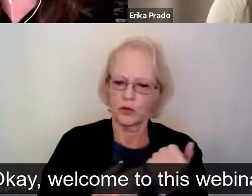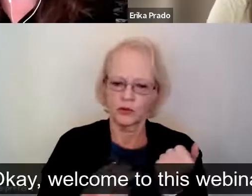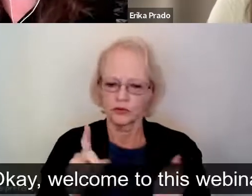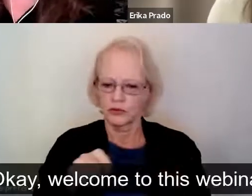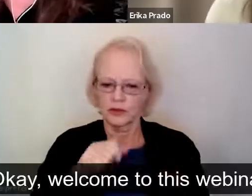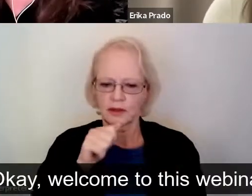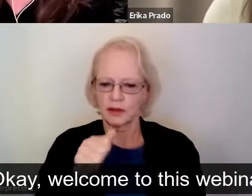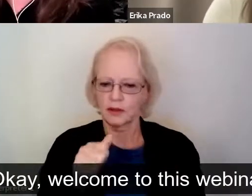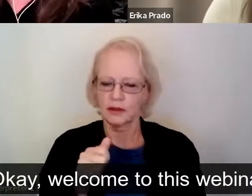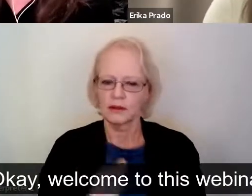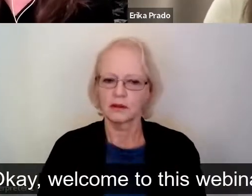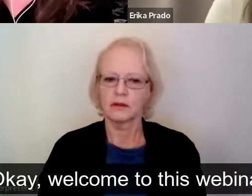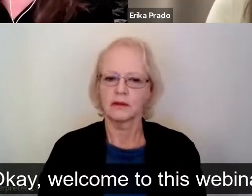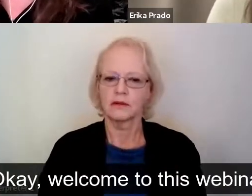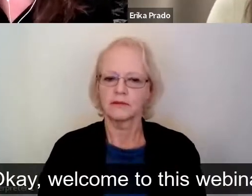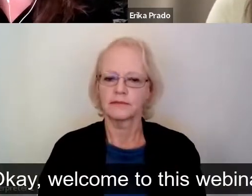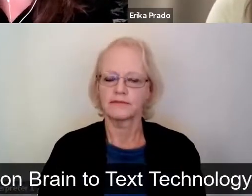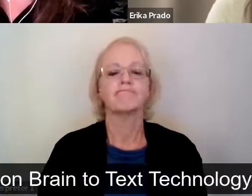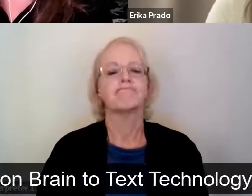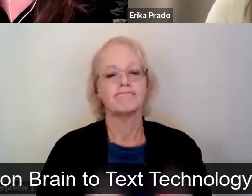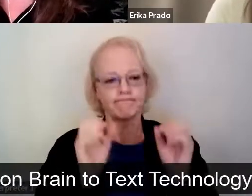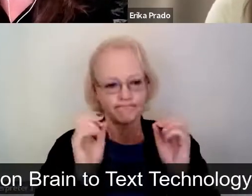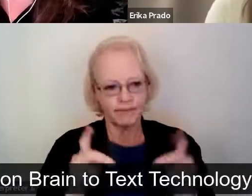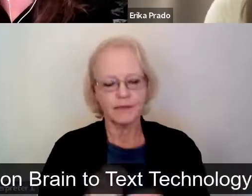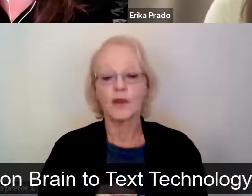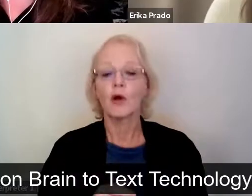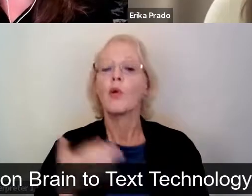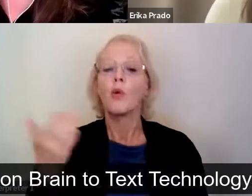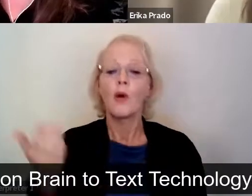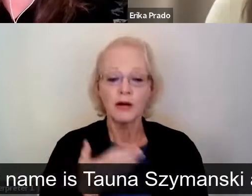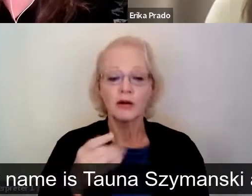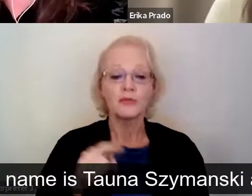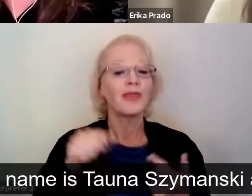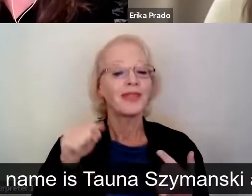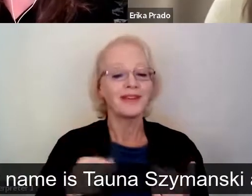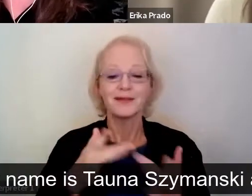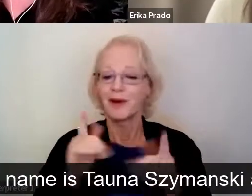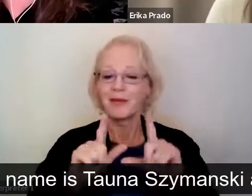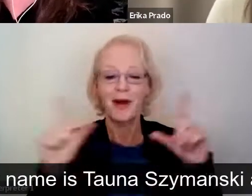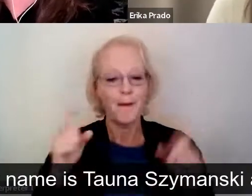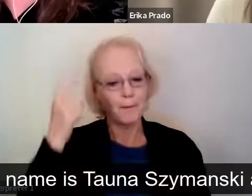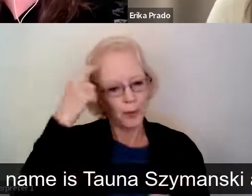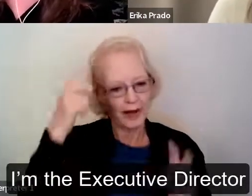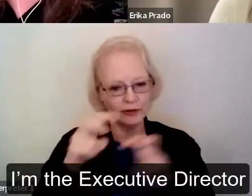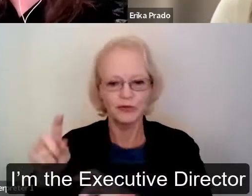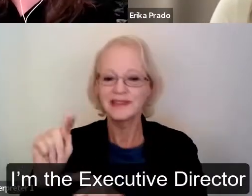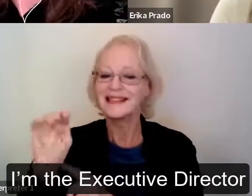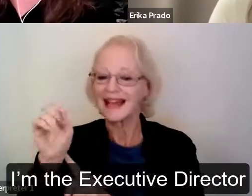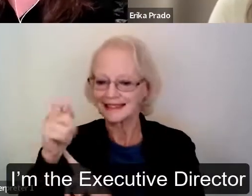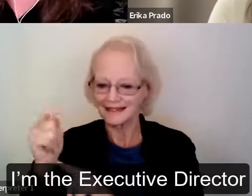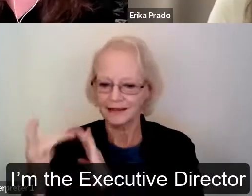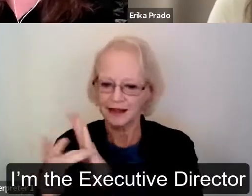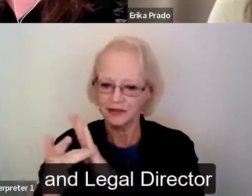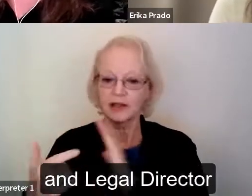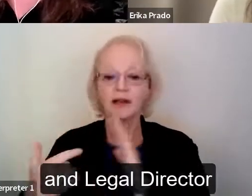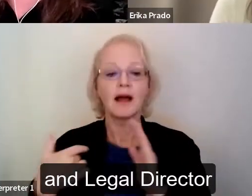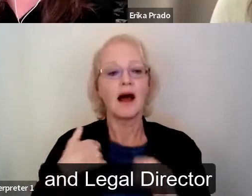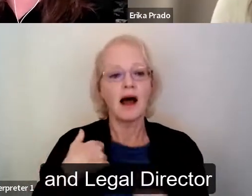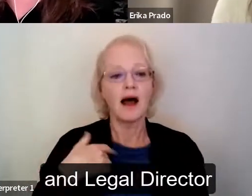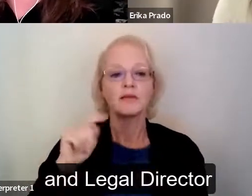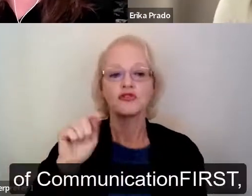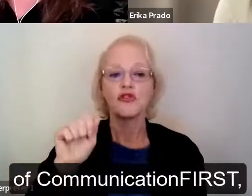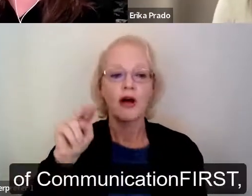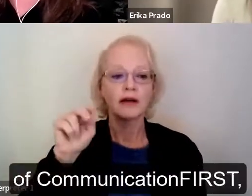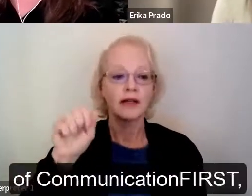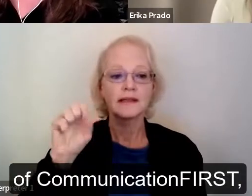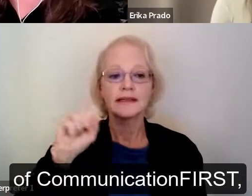Okay. Welcome to this webinar on brain-to-text technology. My name is Tana Szymanski, and I'm the executive director and legal